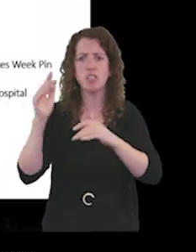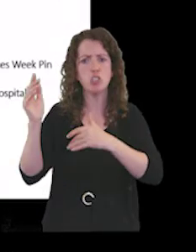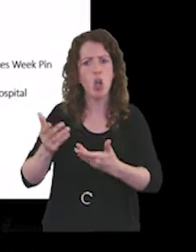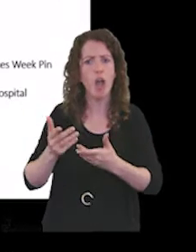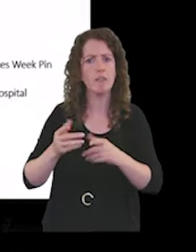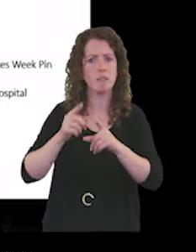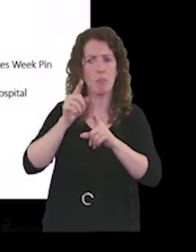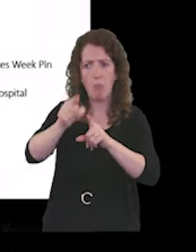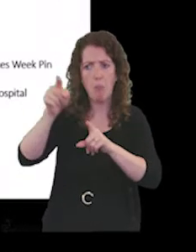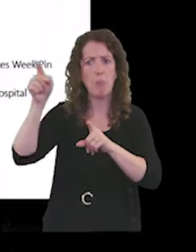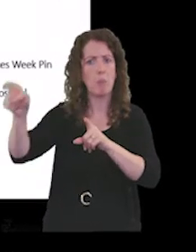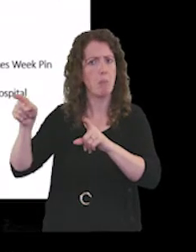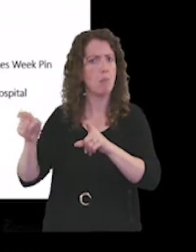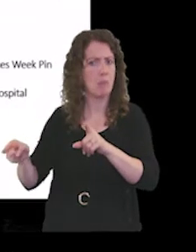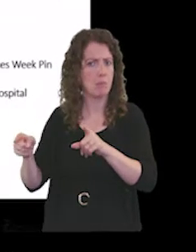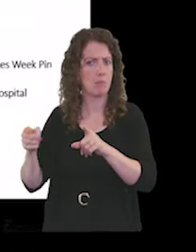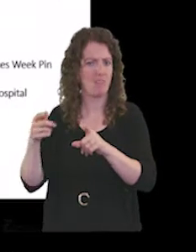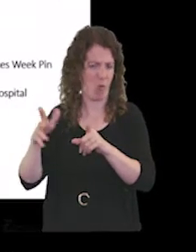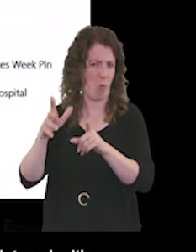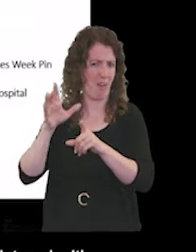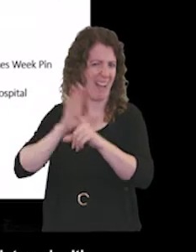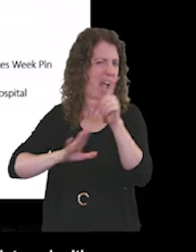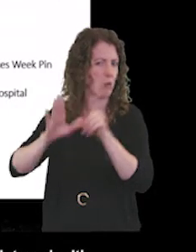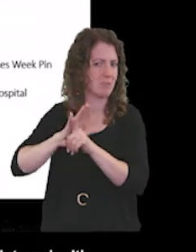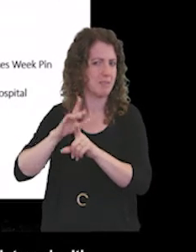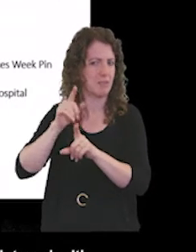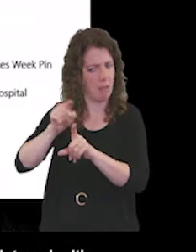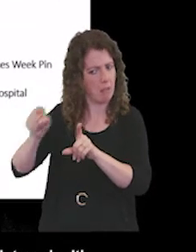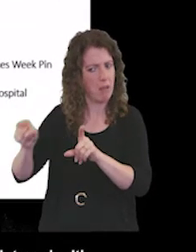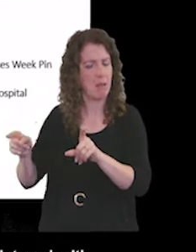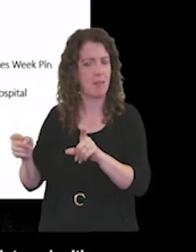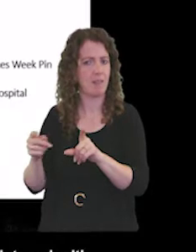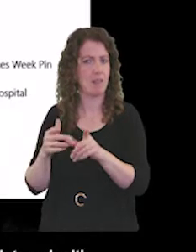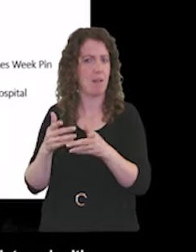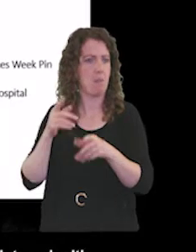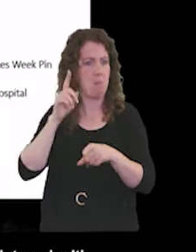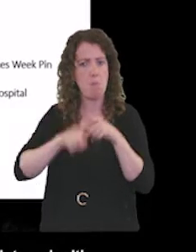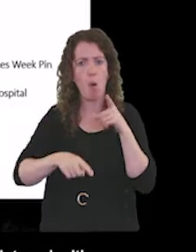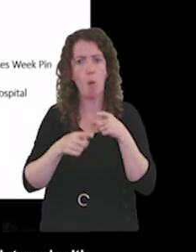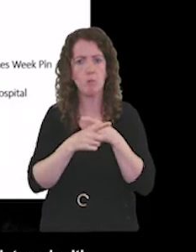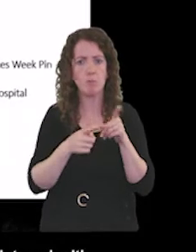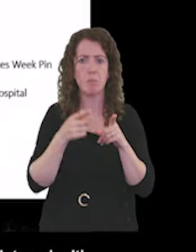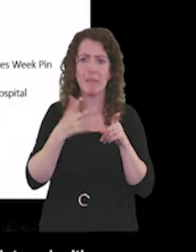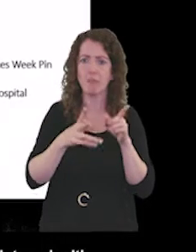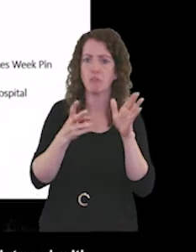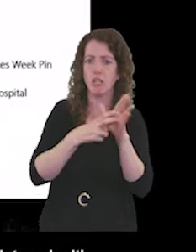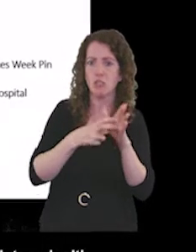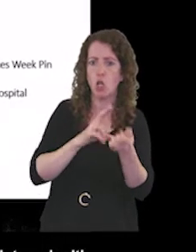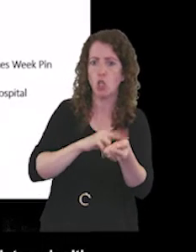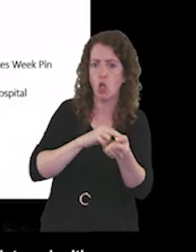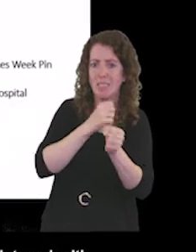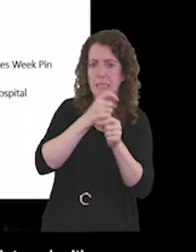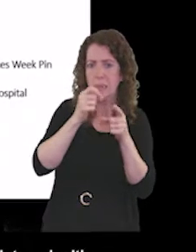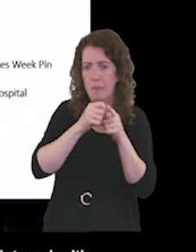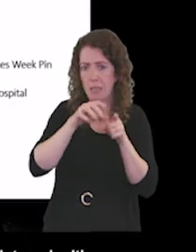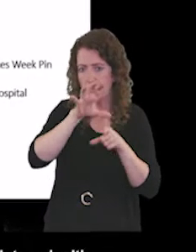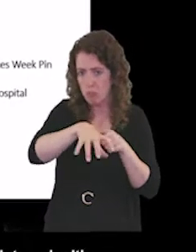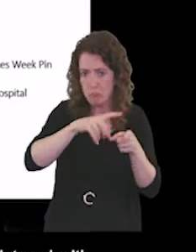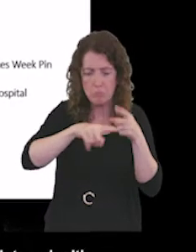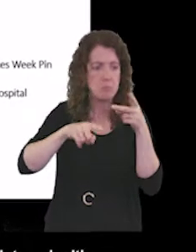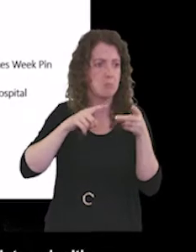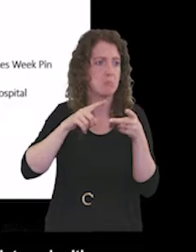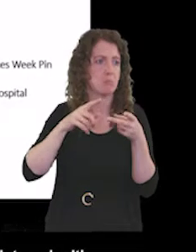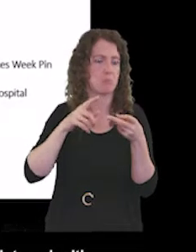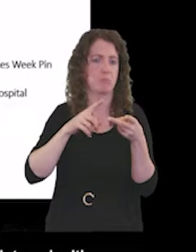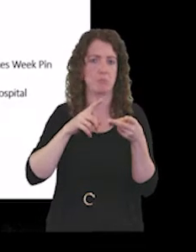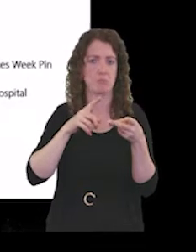the county. And most people are registered with a GP practice and will